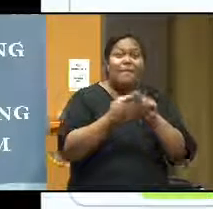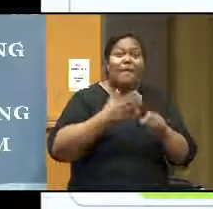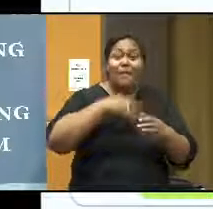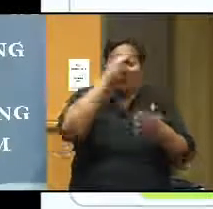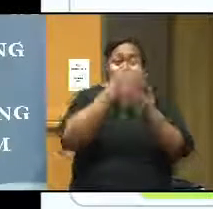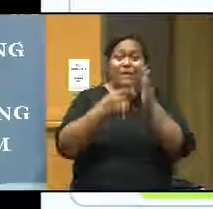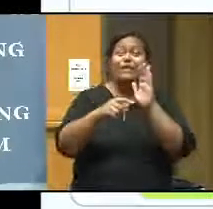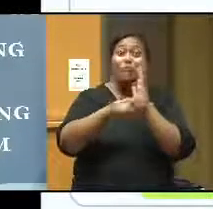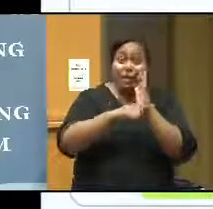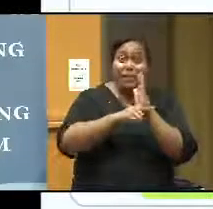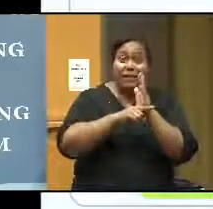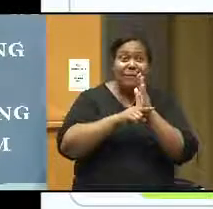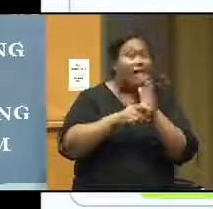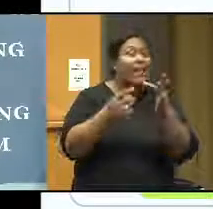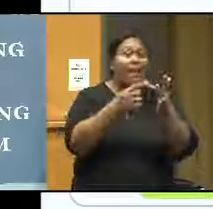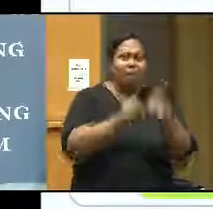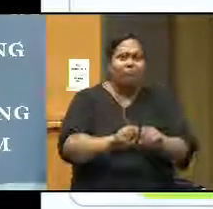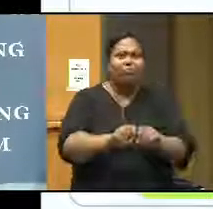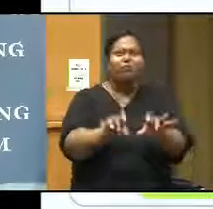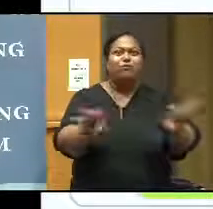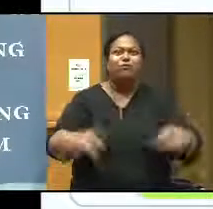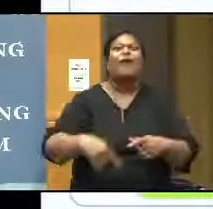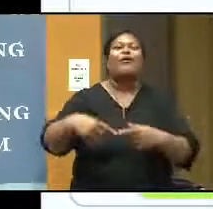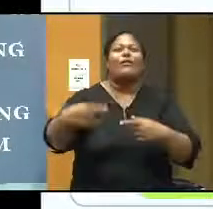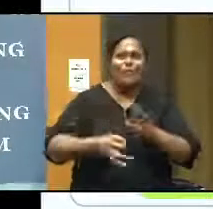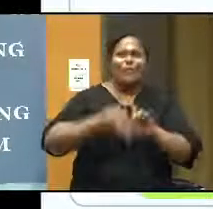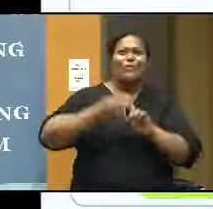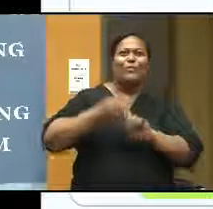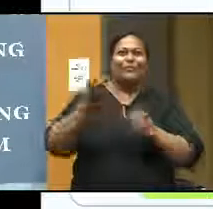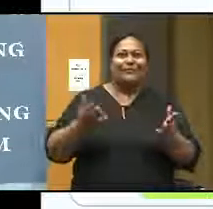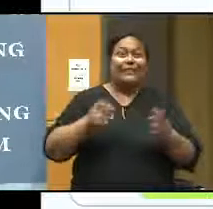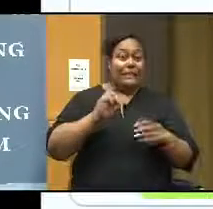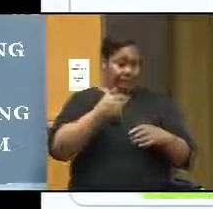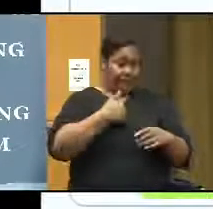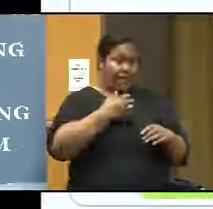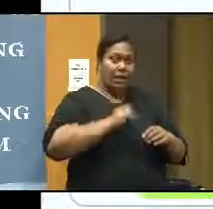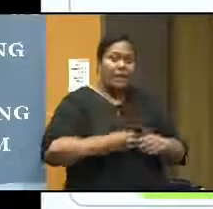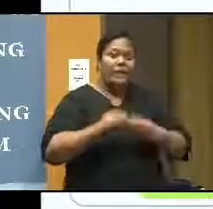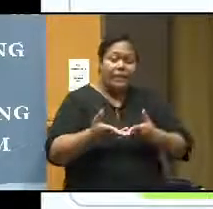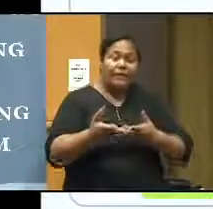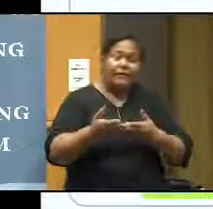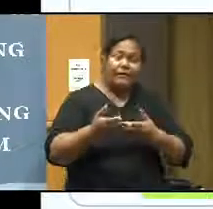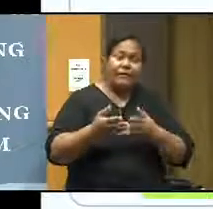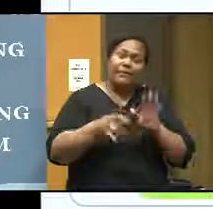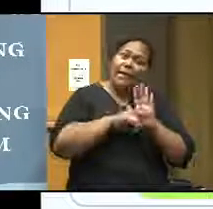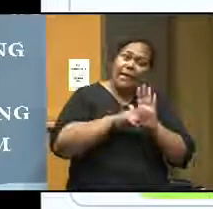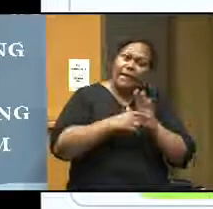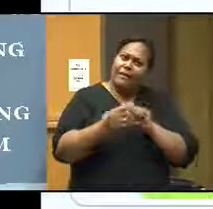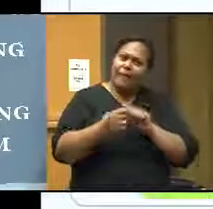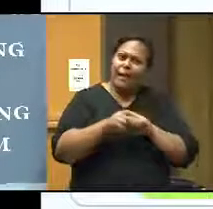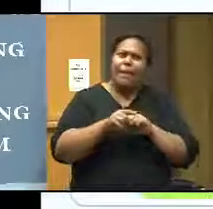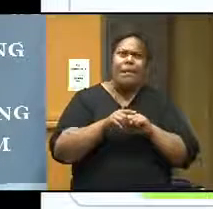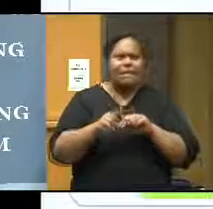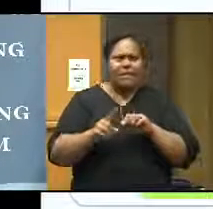learning will improve. And if I give a negative feedback here in the amplifier, then the amplifier's output is decreased. Okay? So